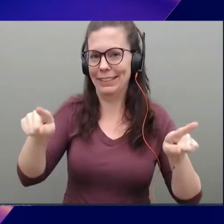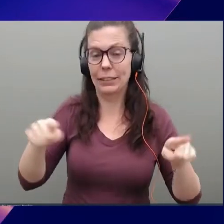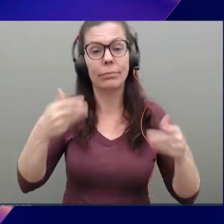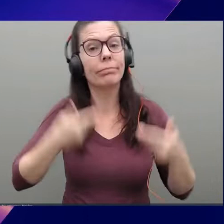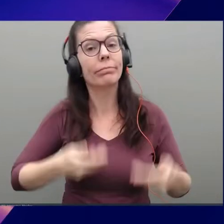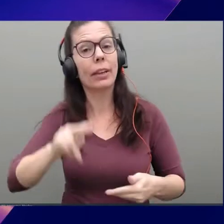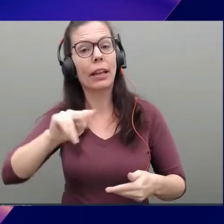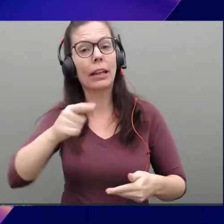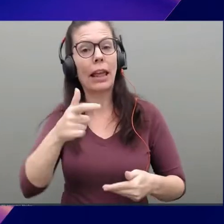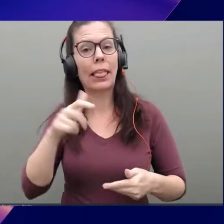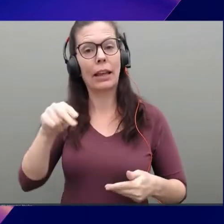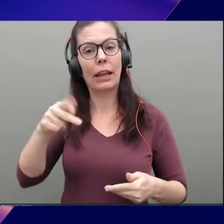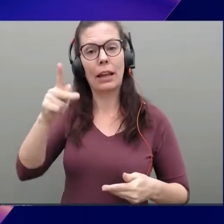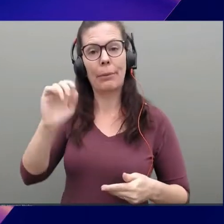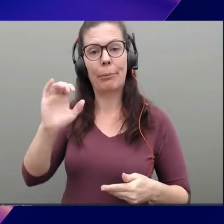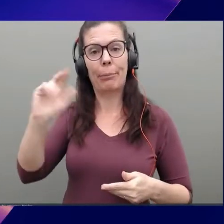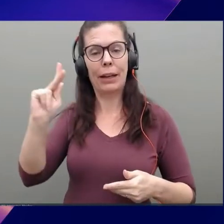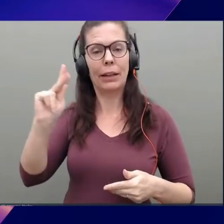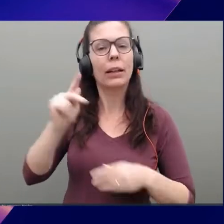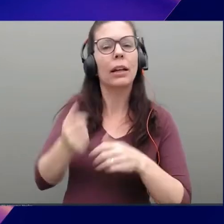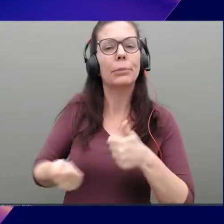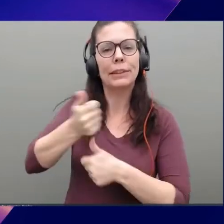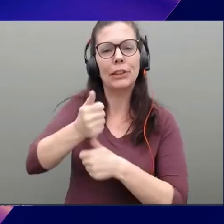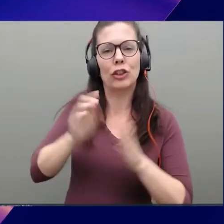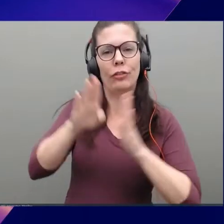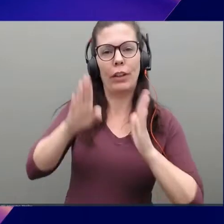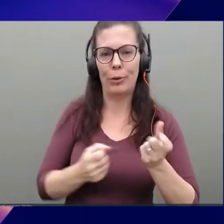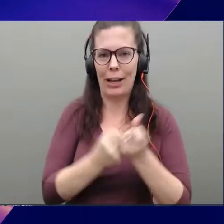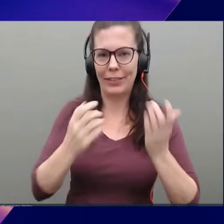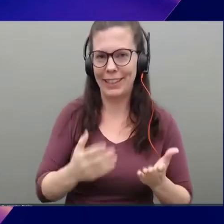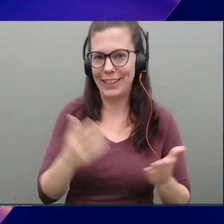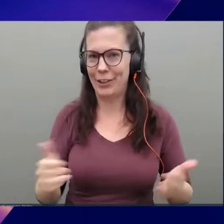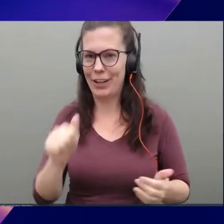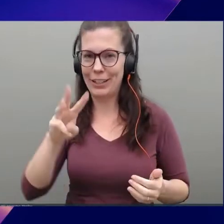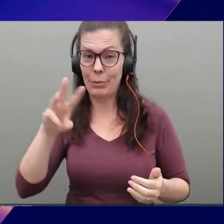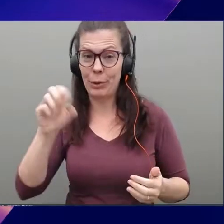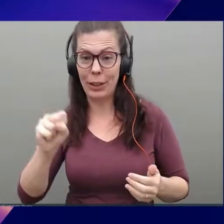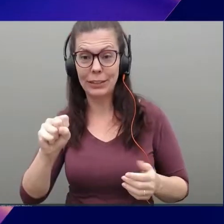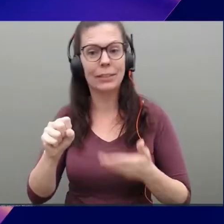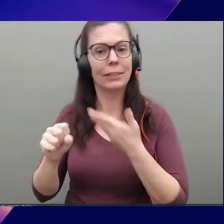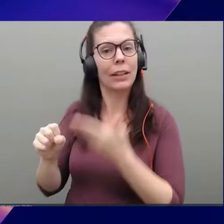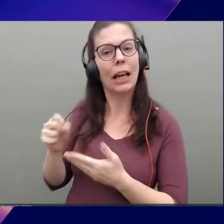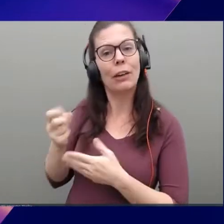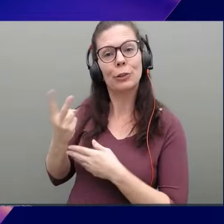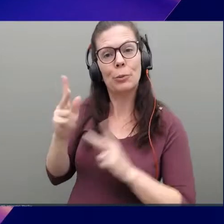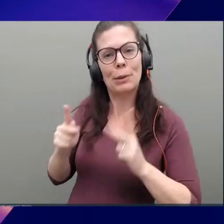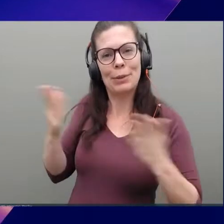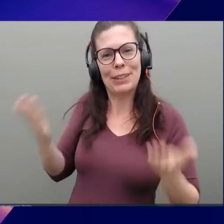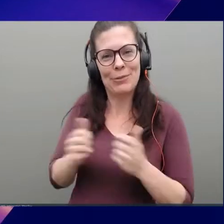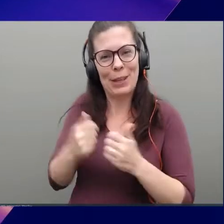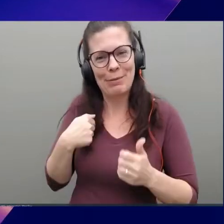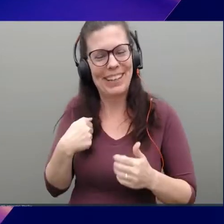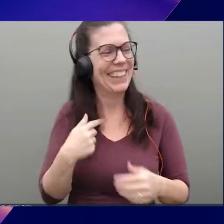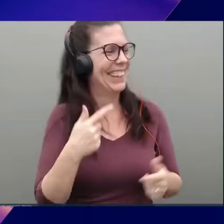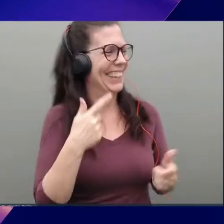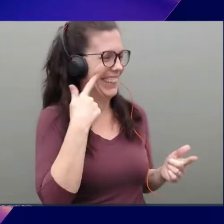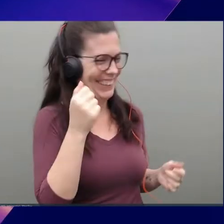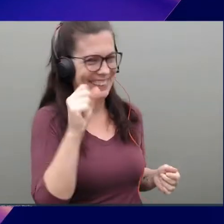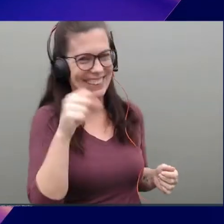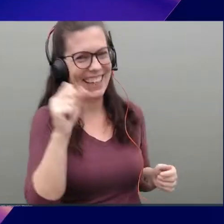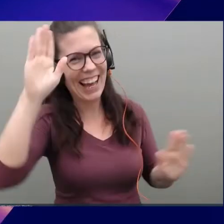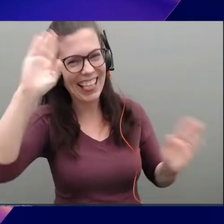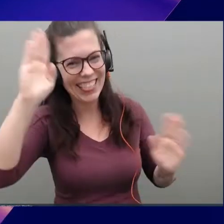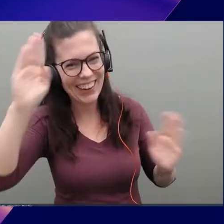Peck. I work as a senior developer advocate at AWS, and I have two folks with me. Hi,